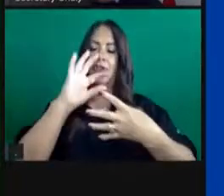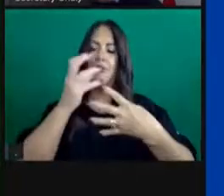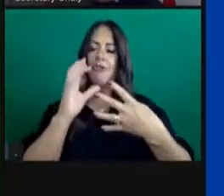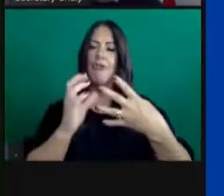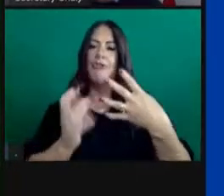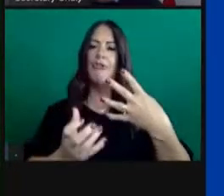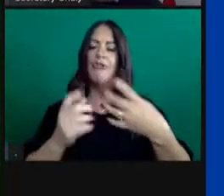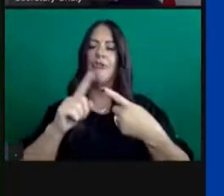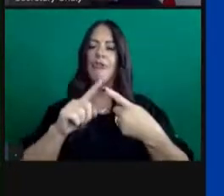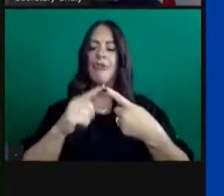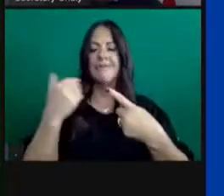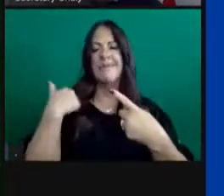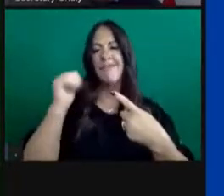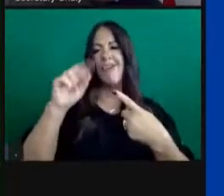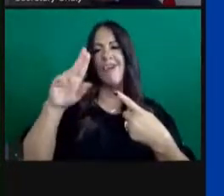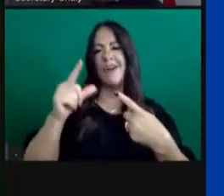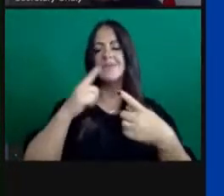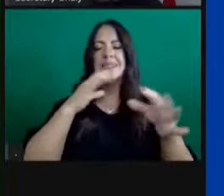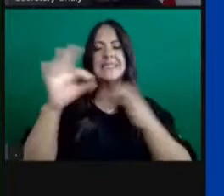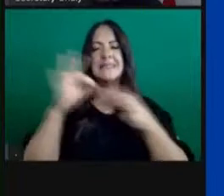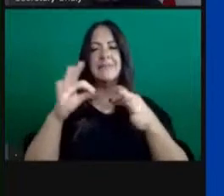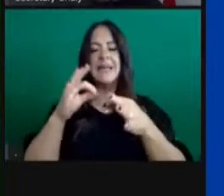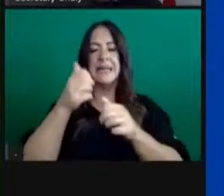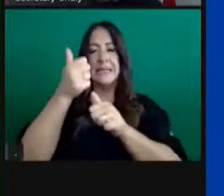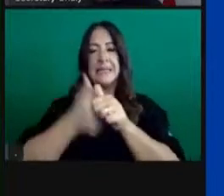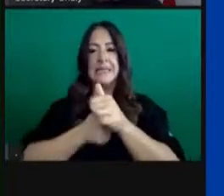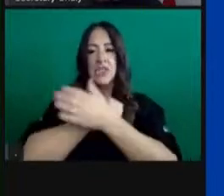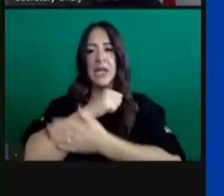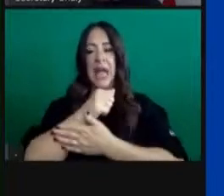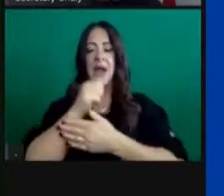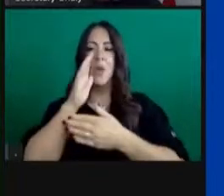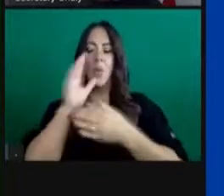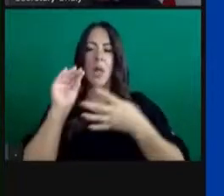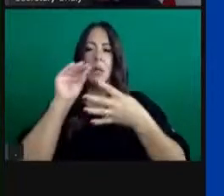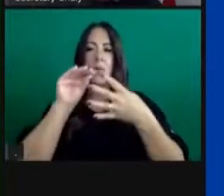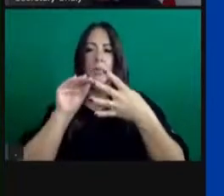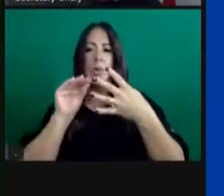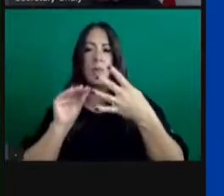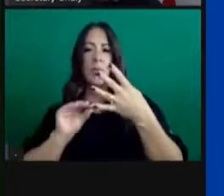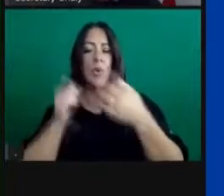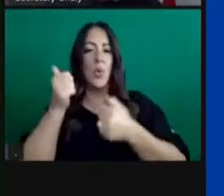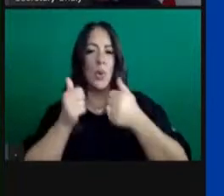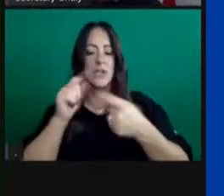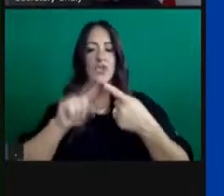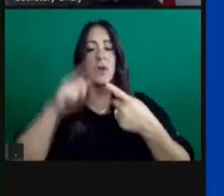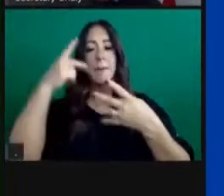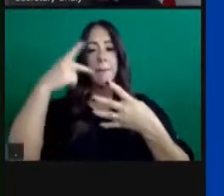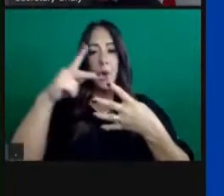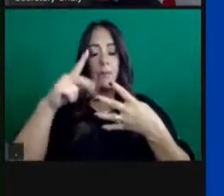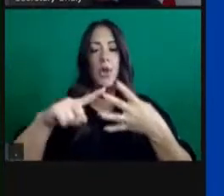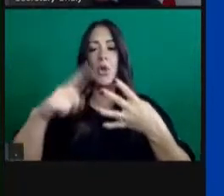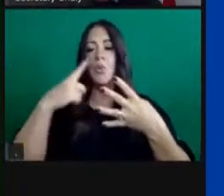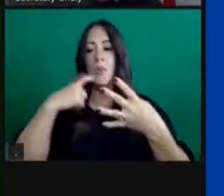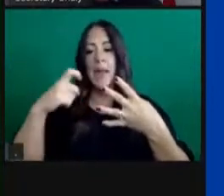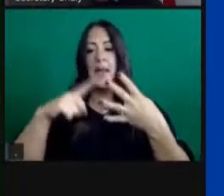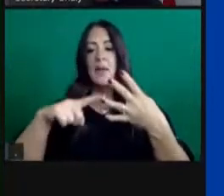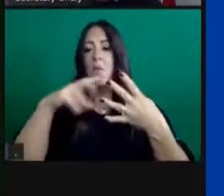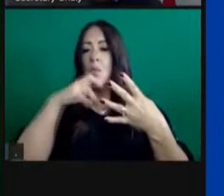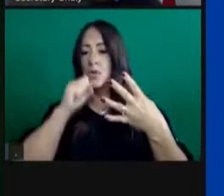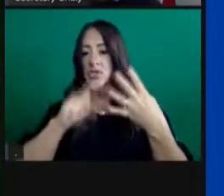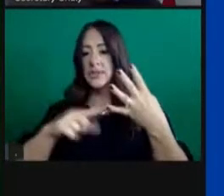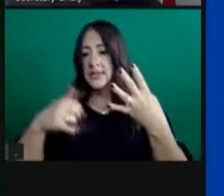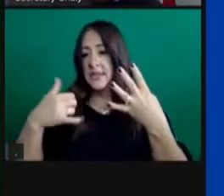we unveiled our blueprint for a safer economy, four tiers, purple, red, orange, and yellow.